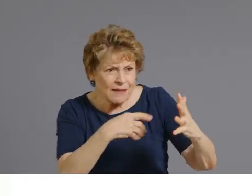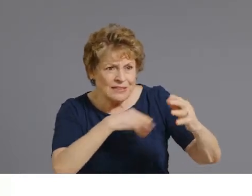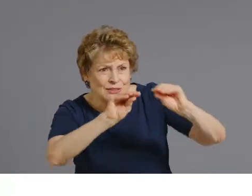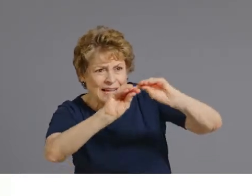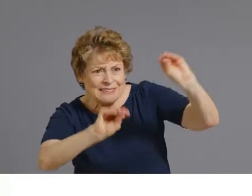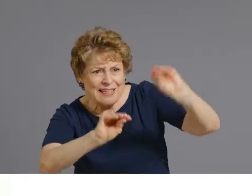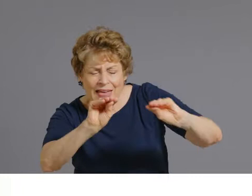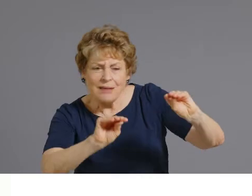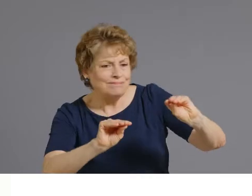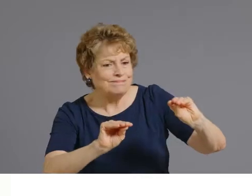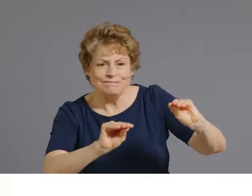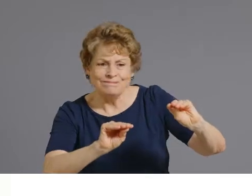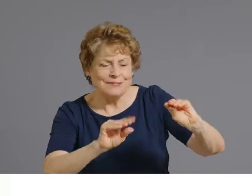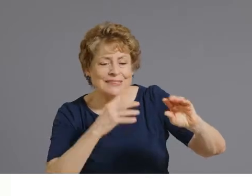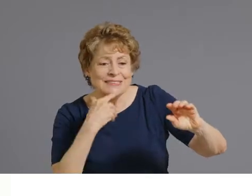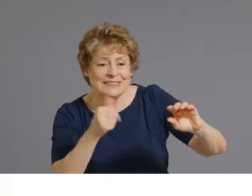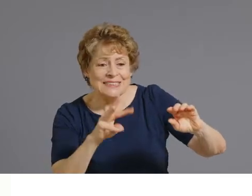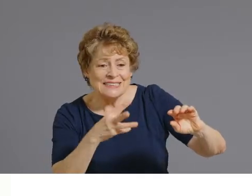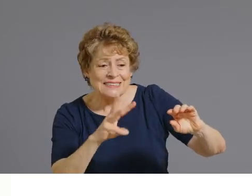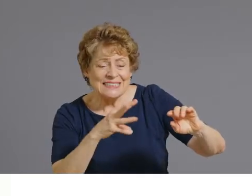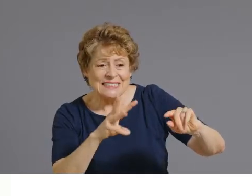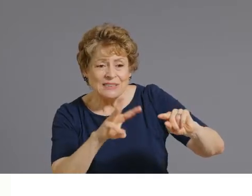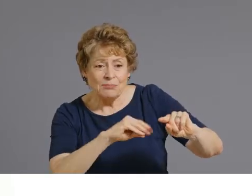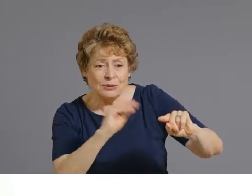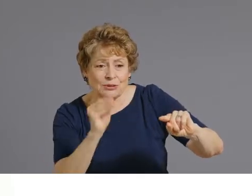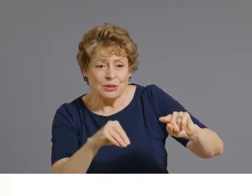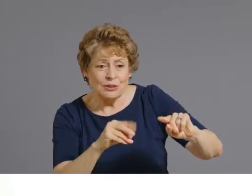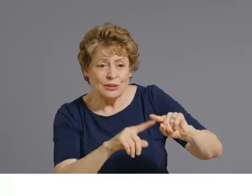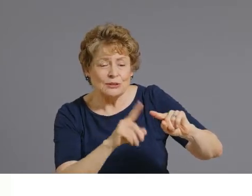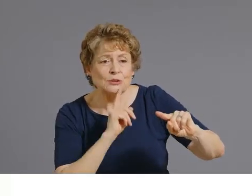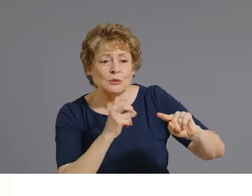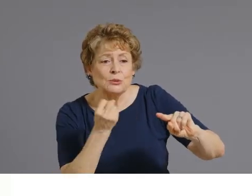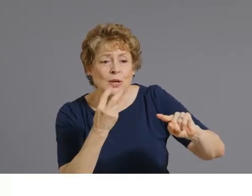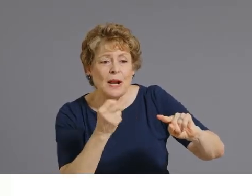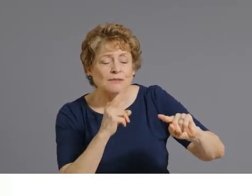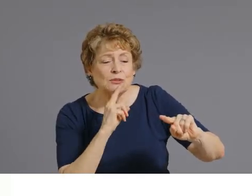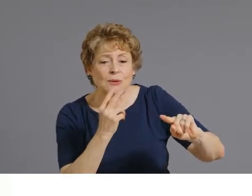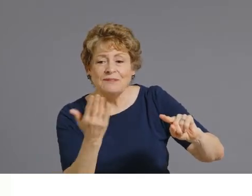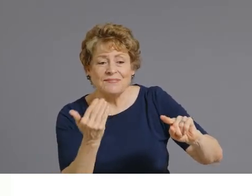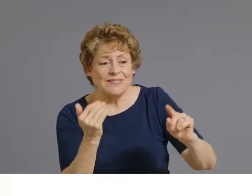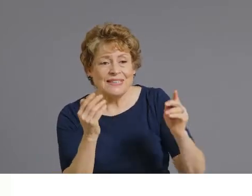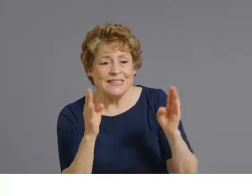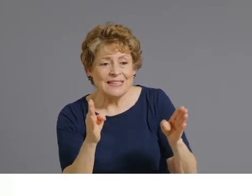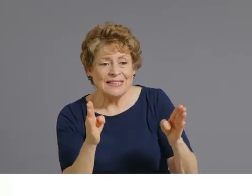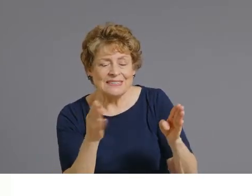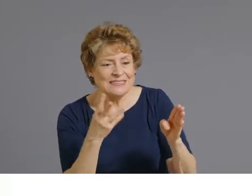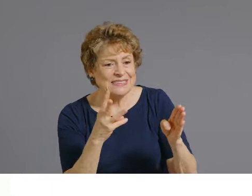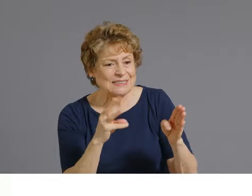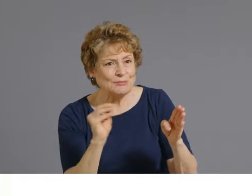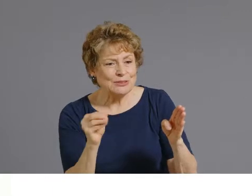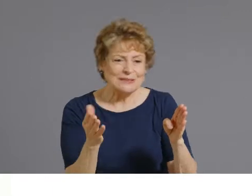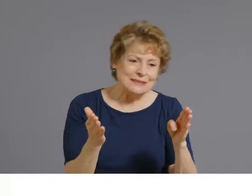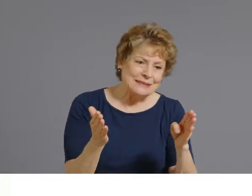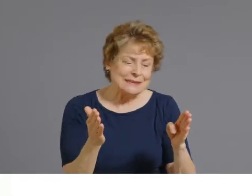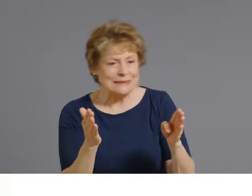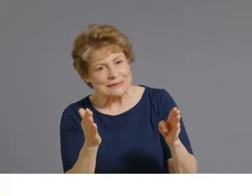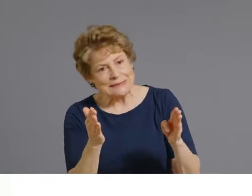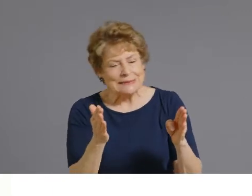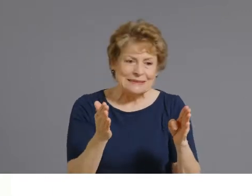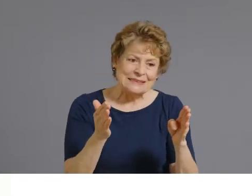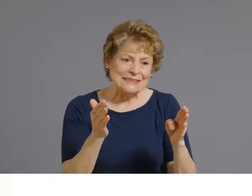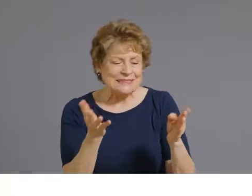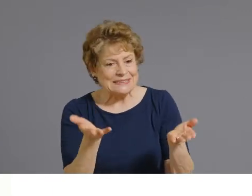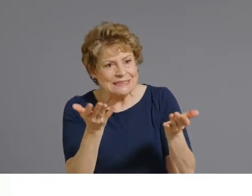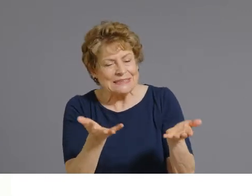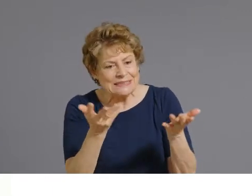15 year olds, of which we estimate there to be about 385,000 Arizonans in that age group, but about